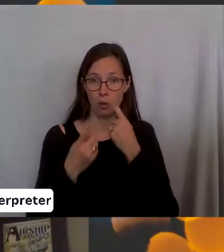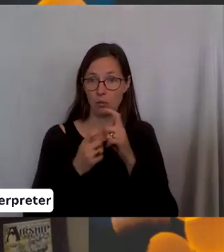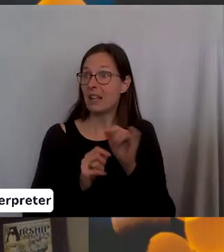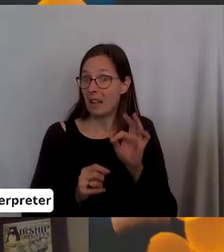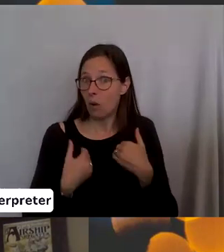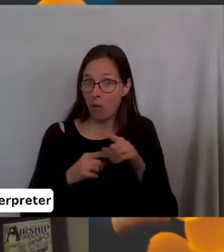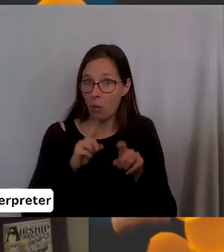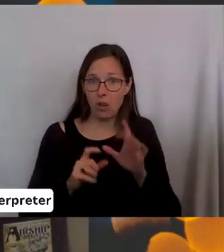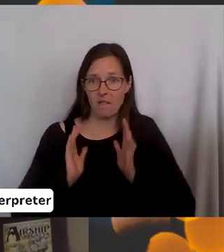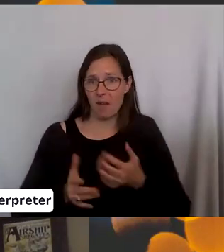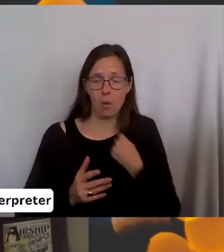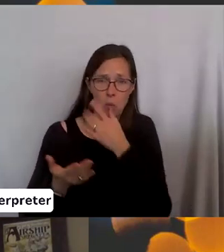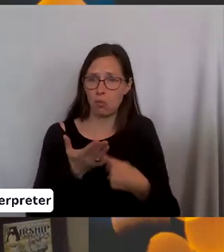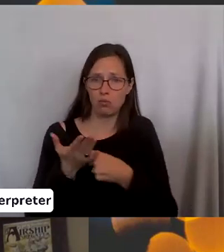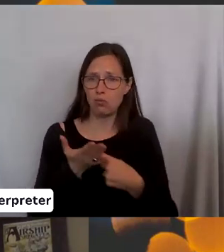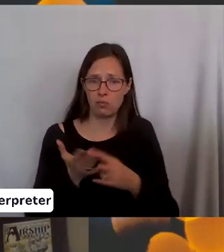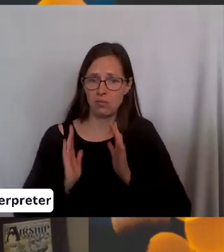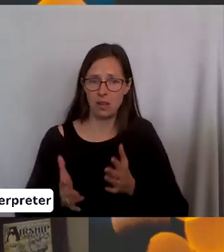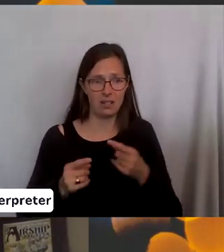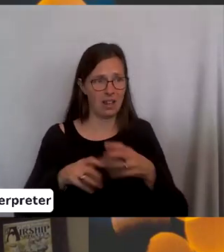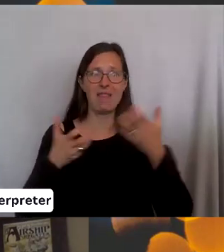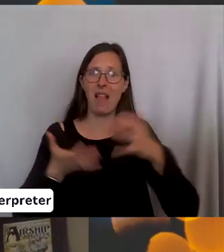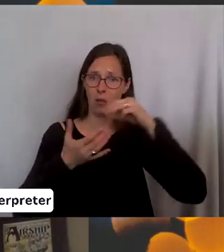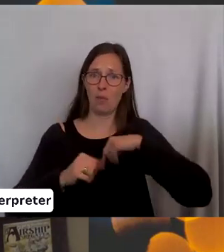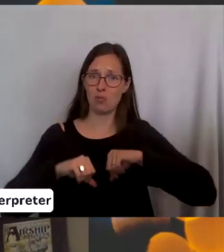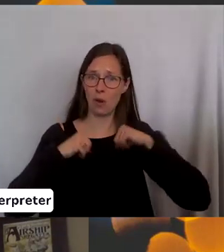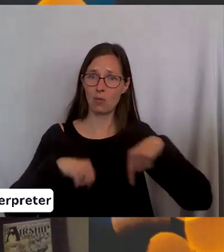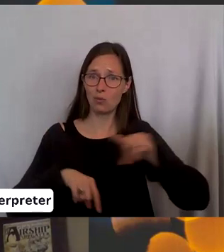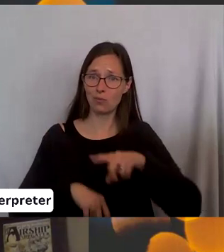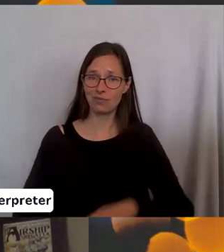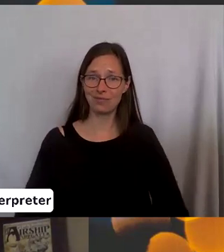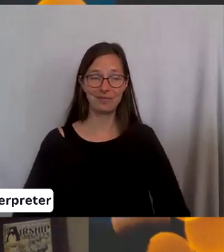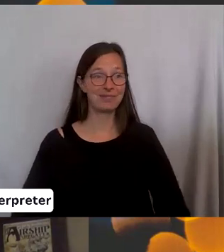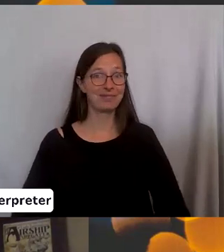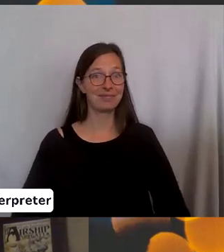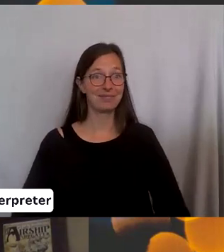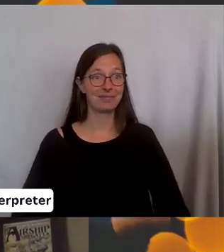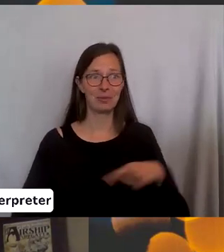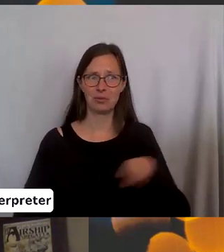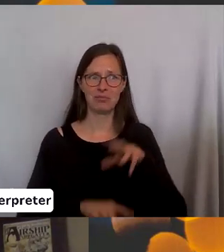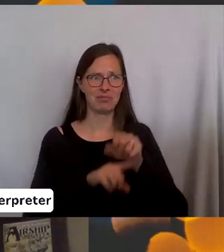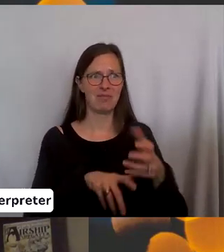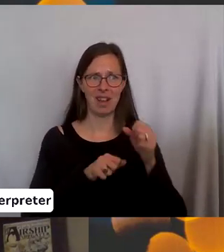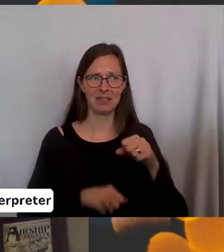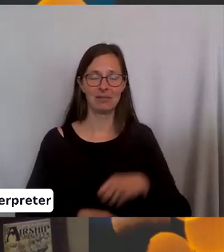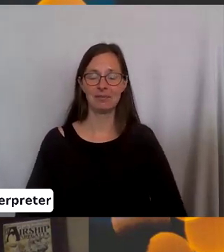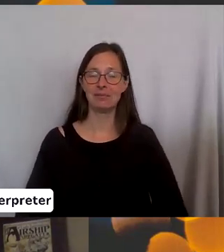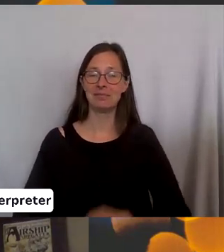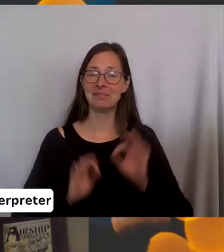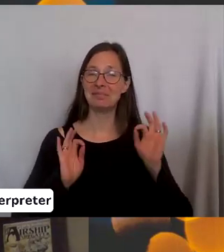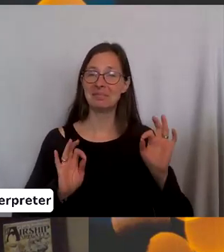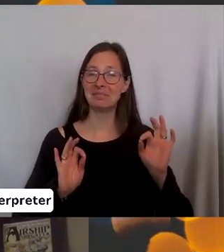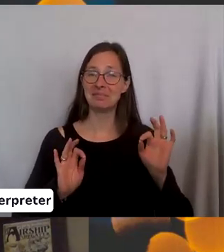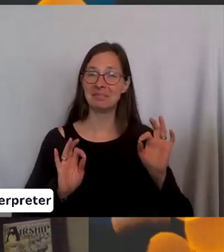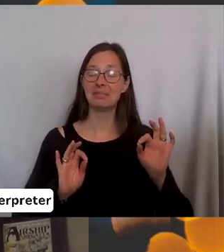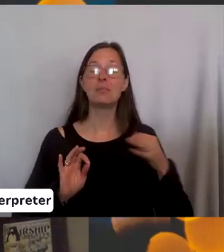next time. This was a lot to learn. I'm very proud of you all. Yeah, you got it very fast. Um, well, amazing. So, uh,